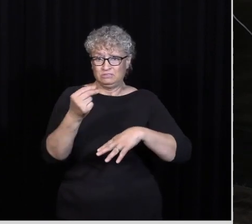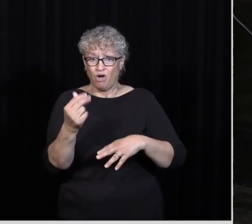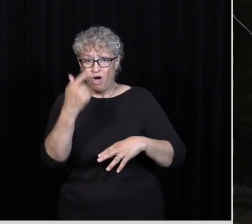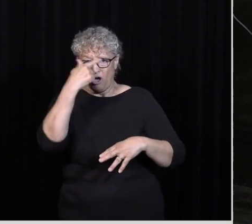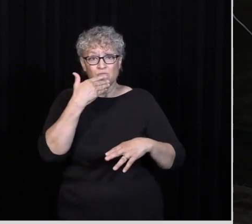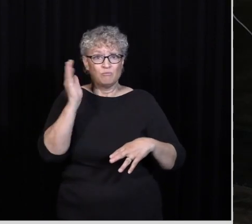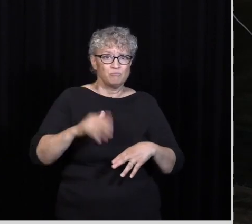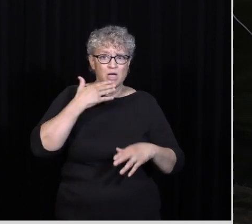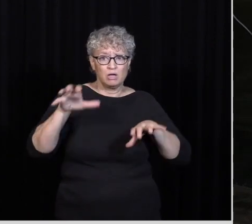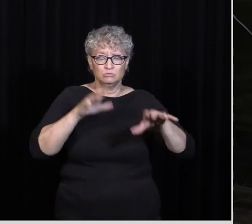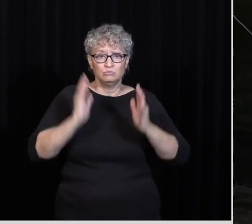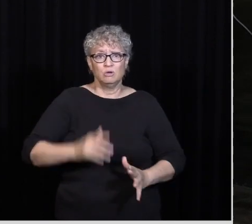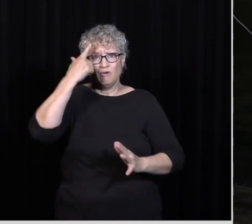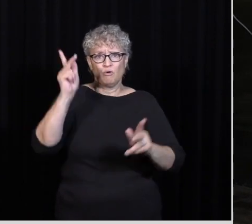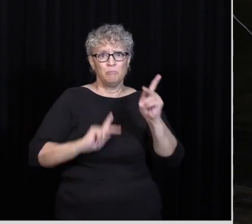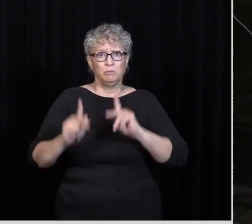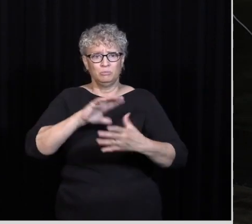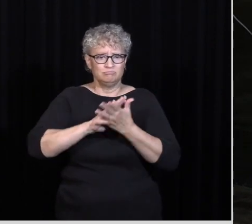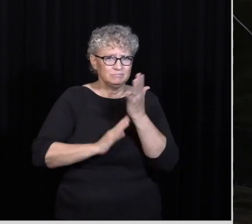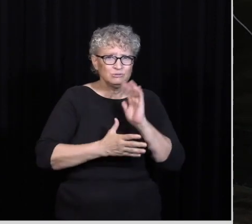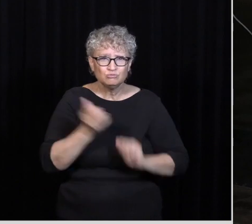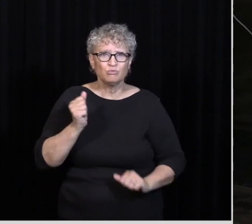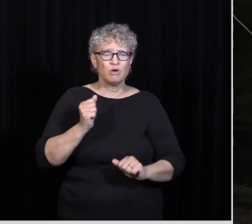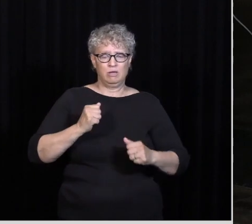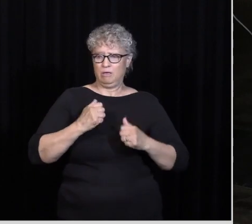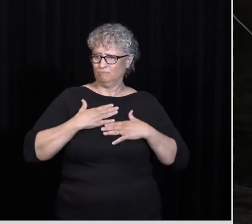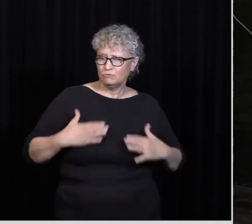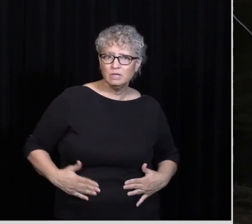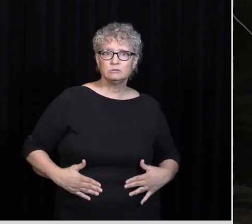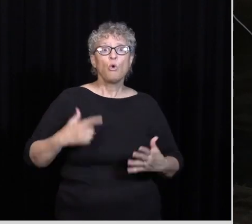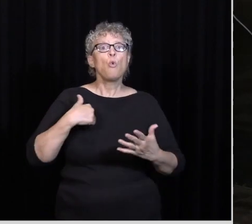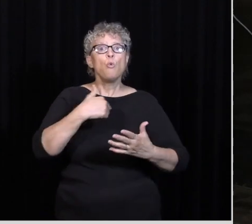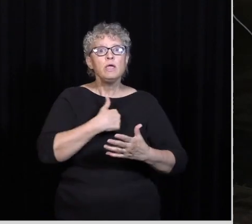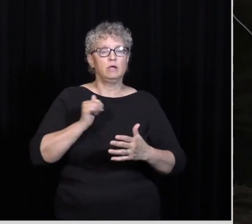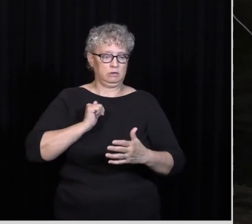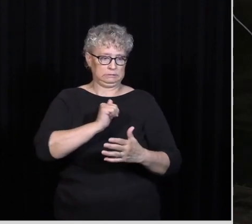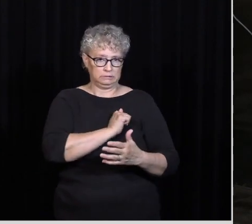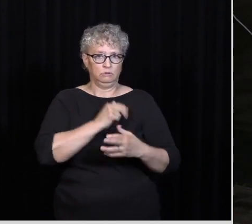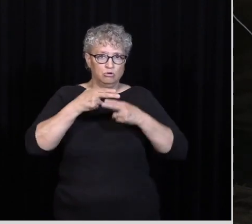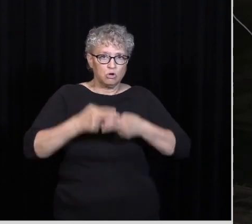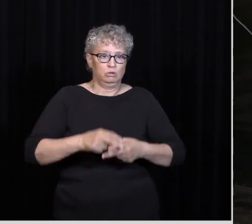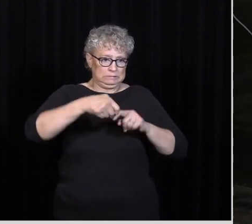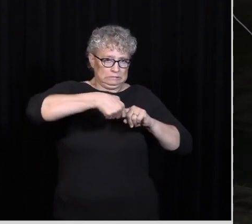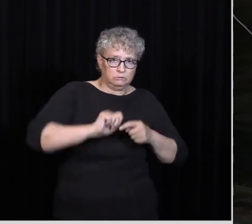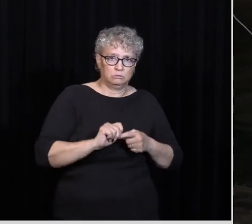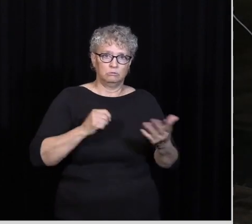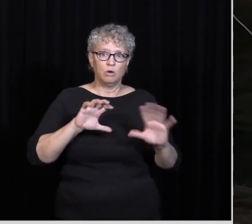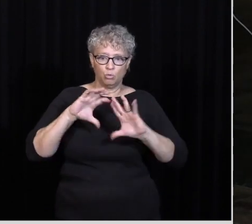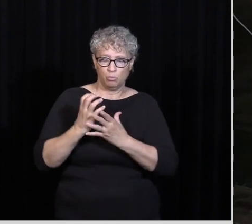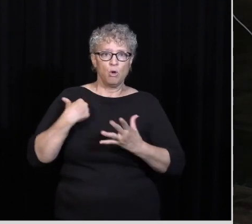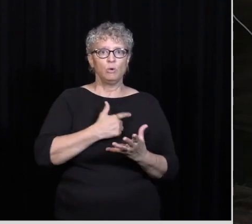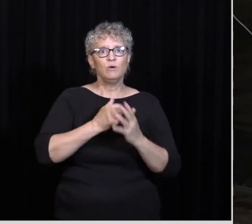evildoers Look out for those Who mutilate the flesh Because we are the circumcision Who worship by the Spirit